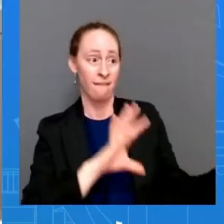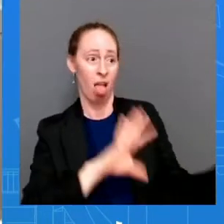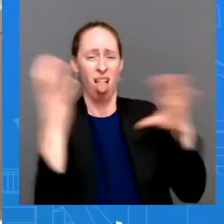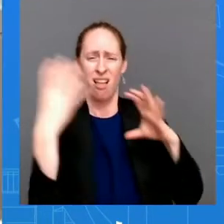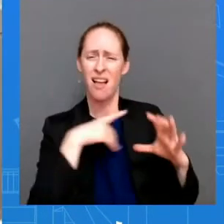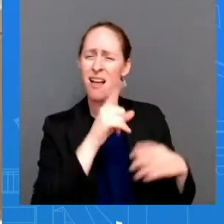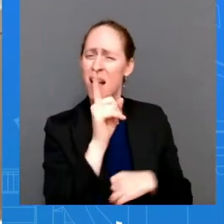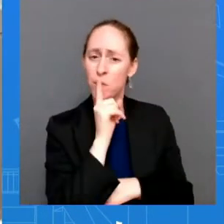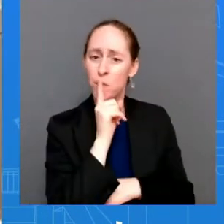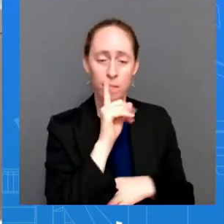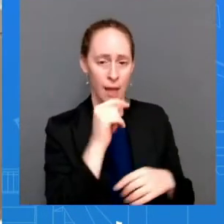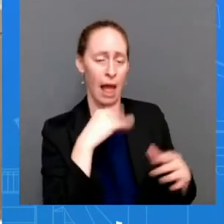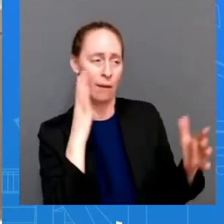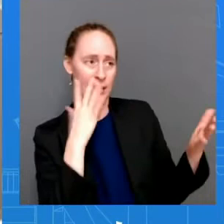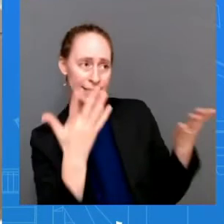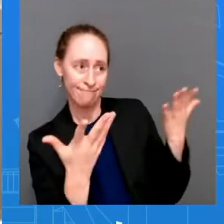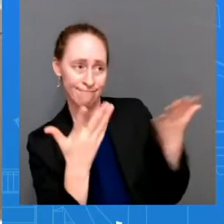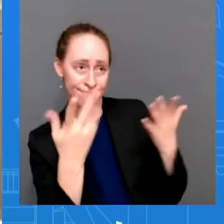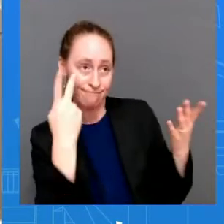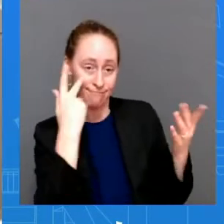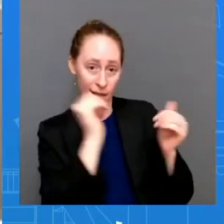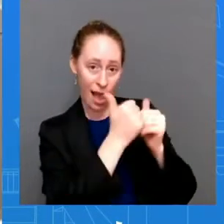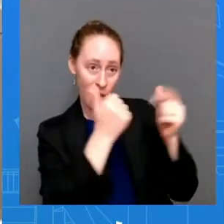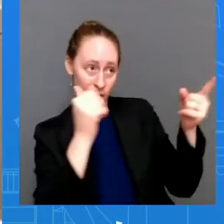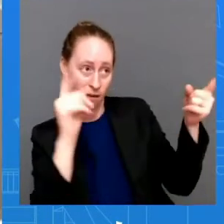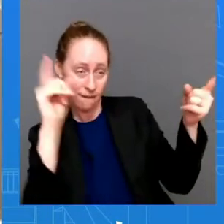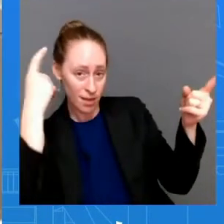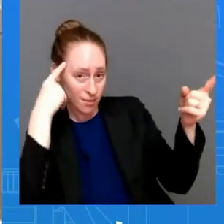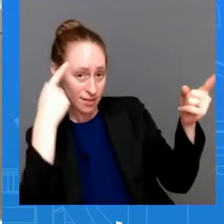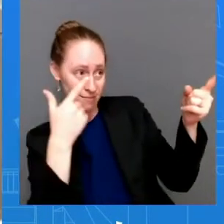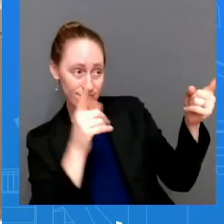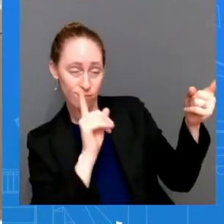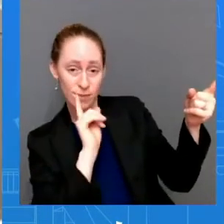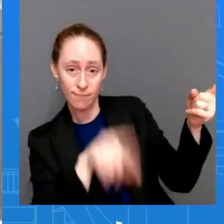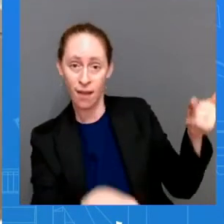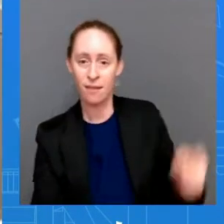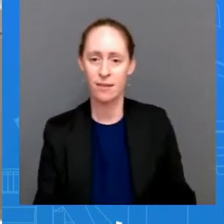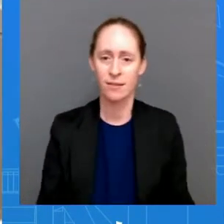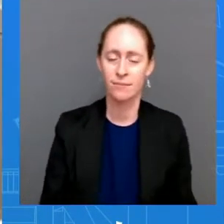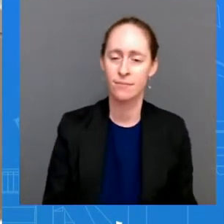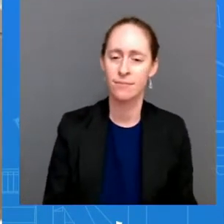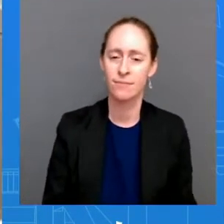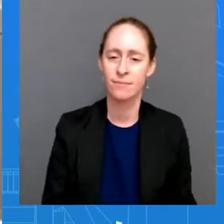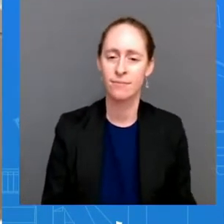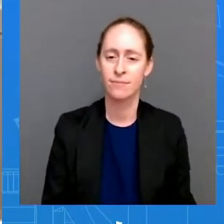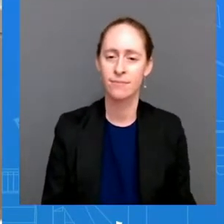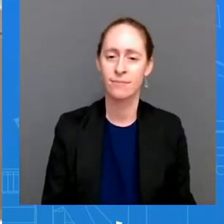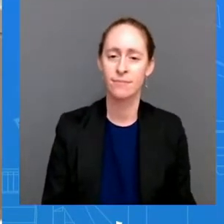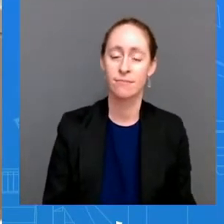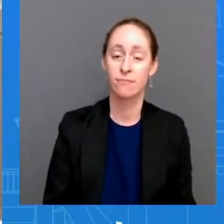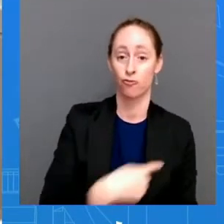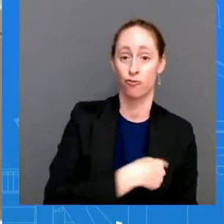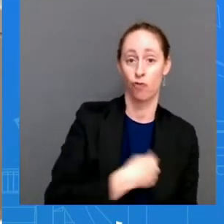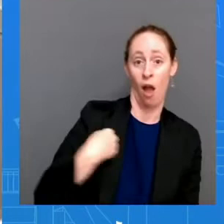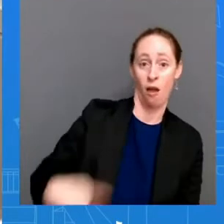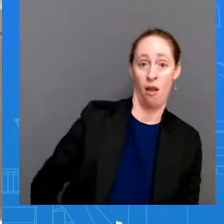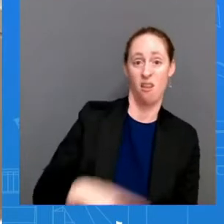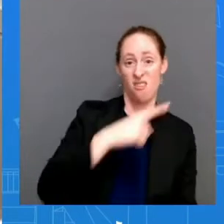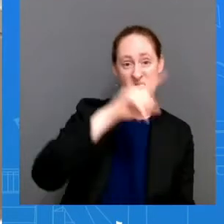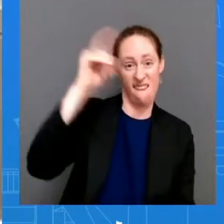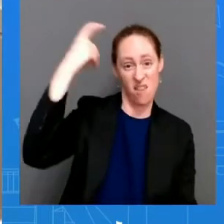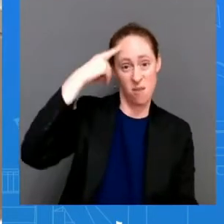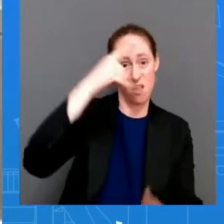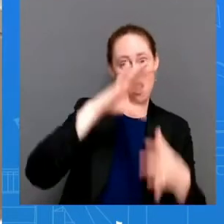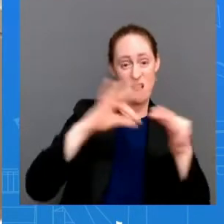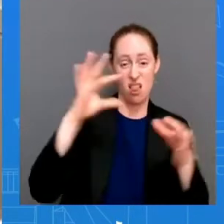one about that there's a chinese official who says the u.s must pay the price for its own mistake and we mean what we say when